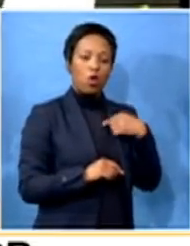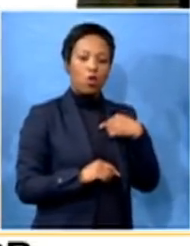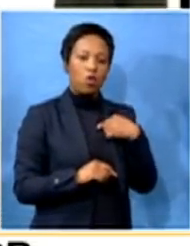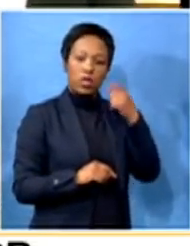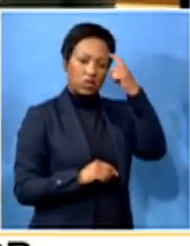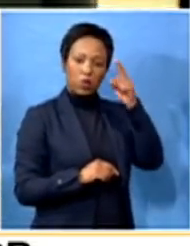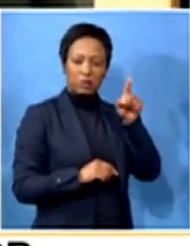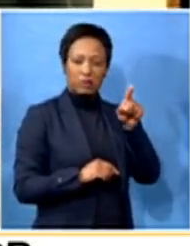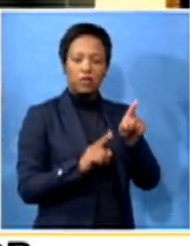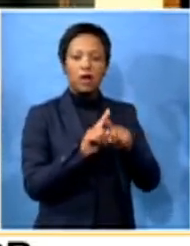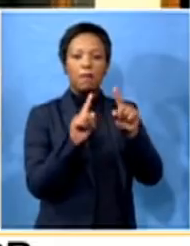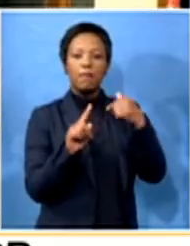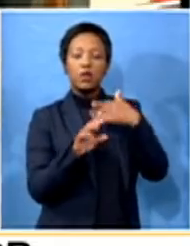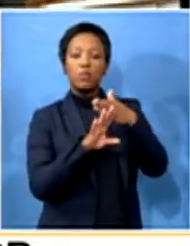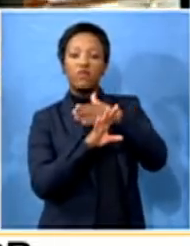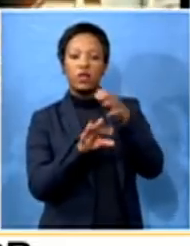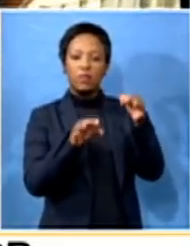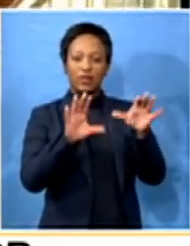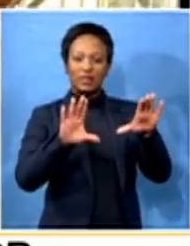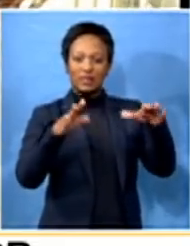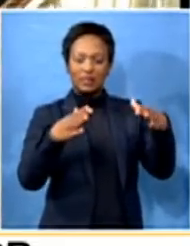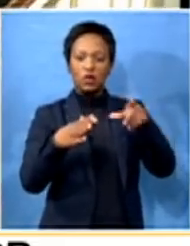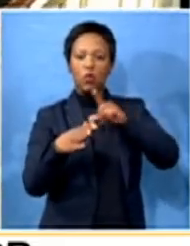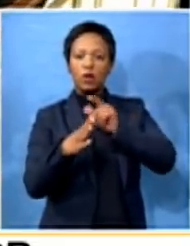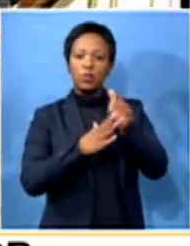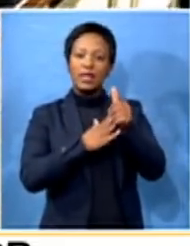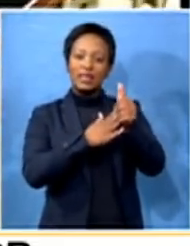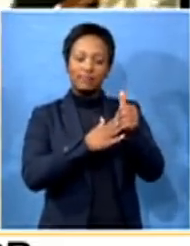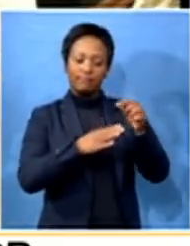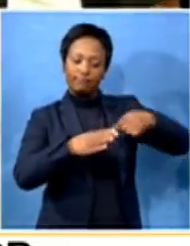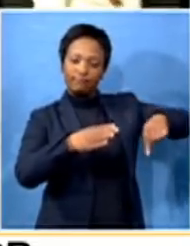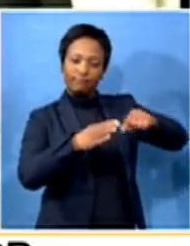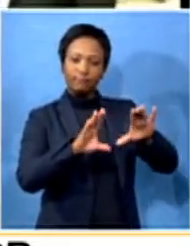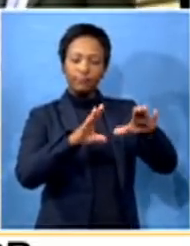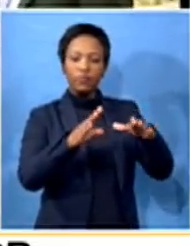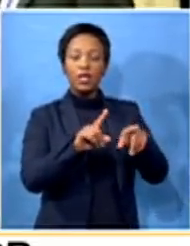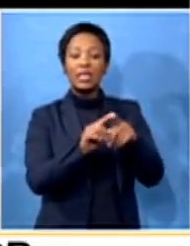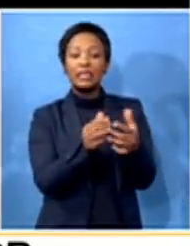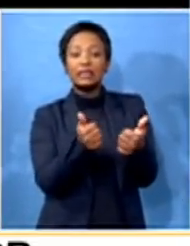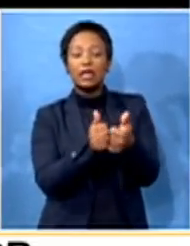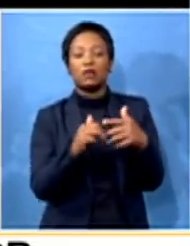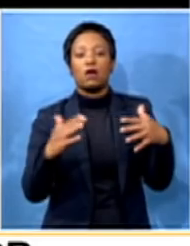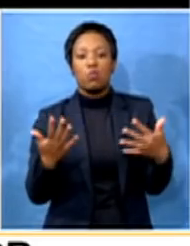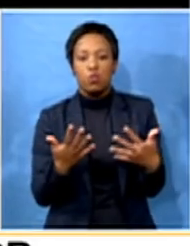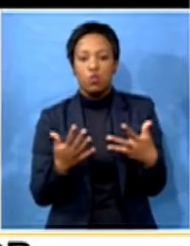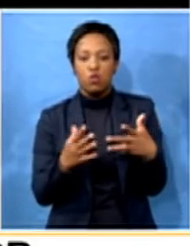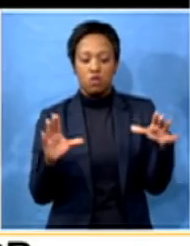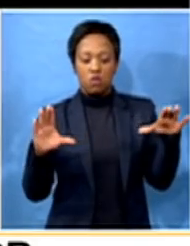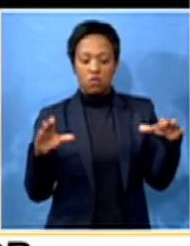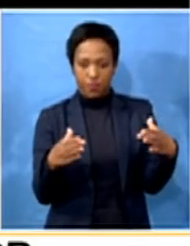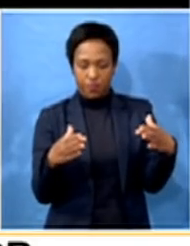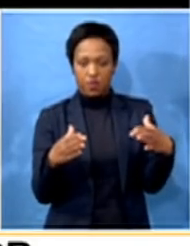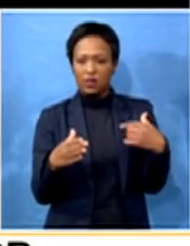-political fight within the collective she was leading with, and other challenges were observed within the collective hands,